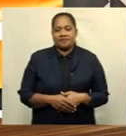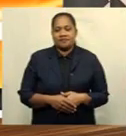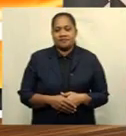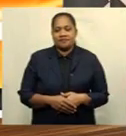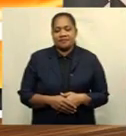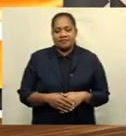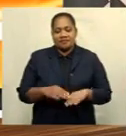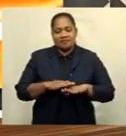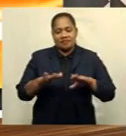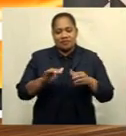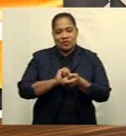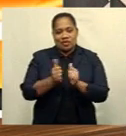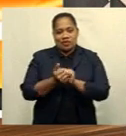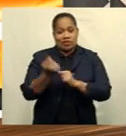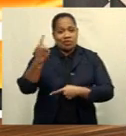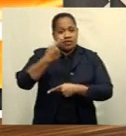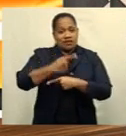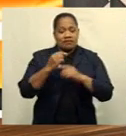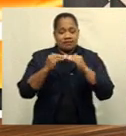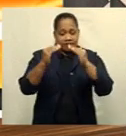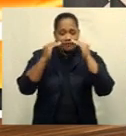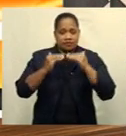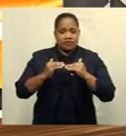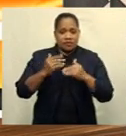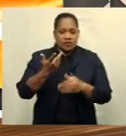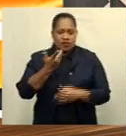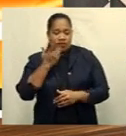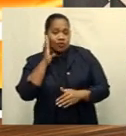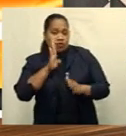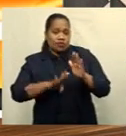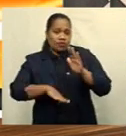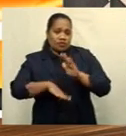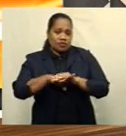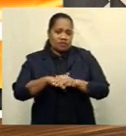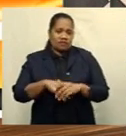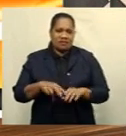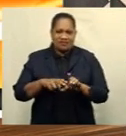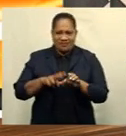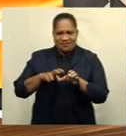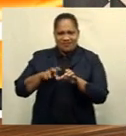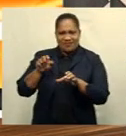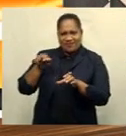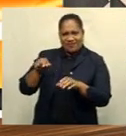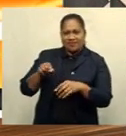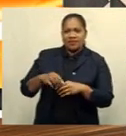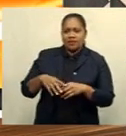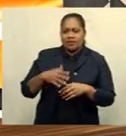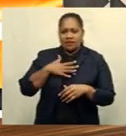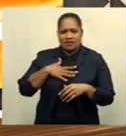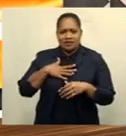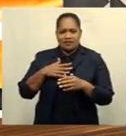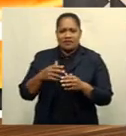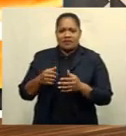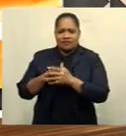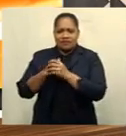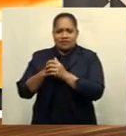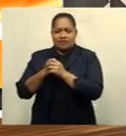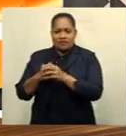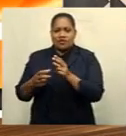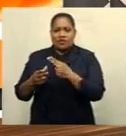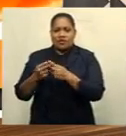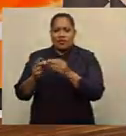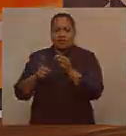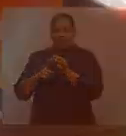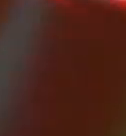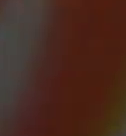That's it from sports tonight coming up in weird and wonderful retirees strikes up unlikely friendship with a pigeon details after